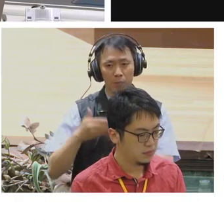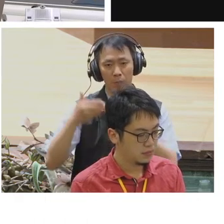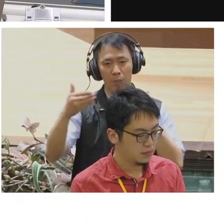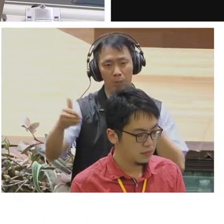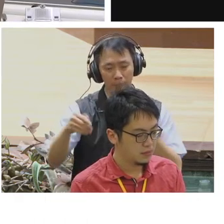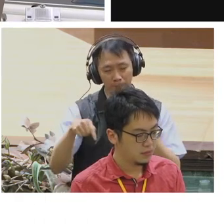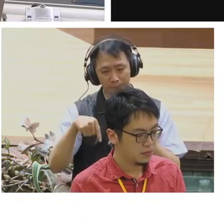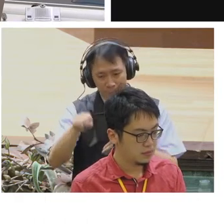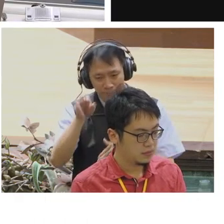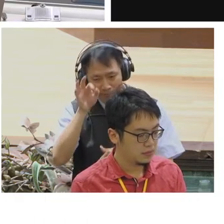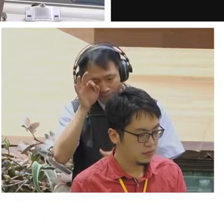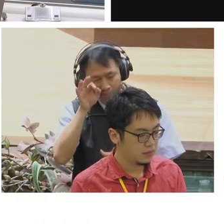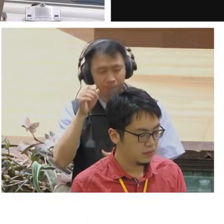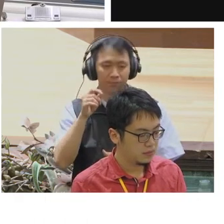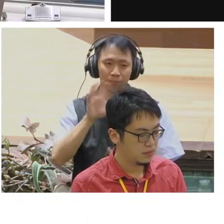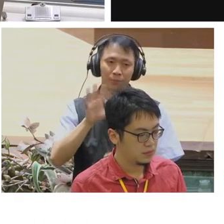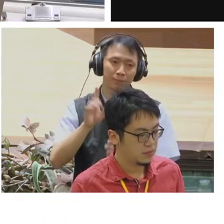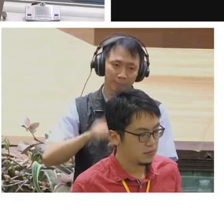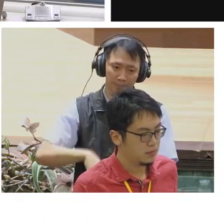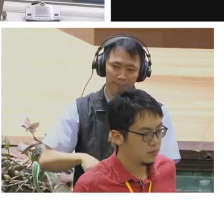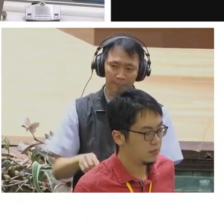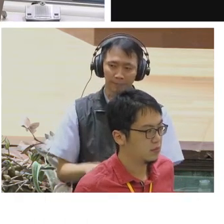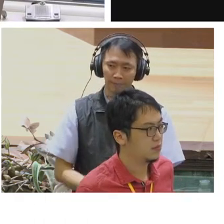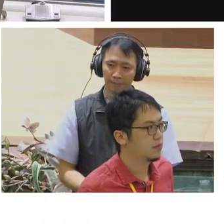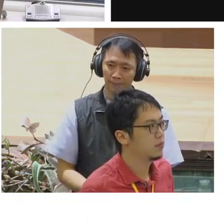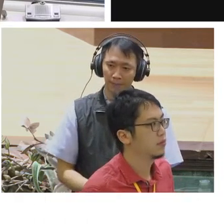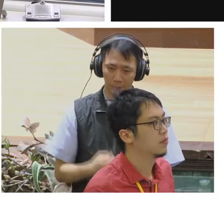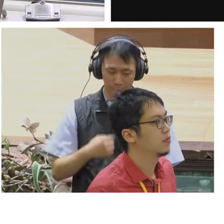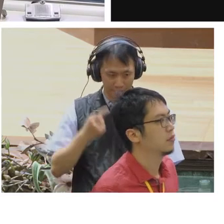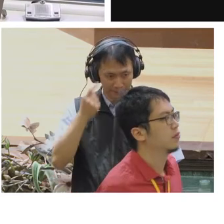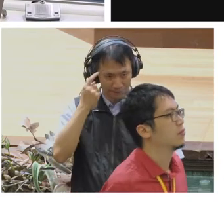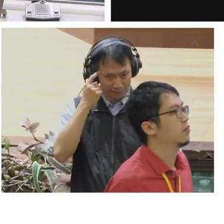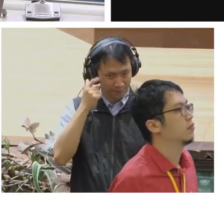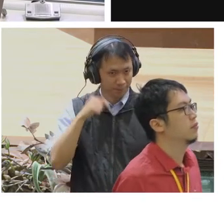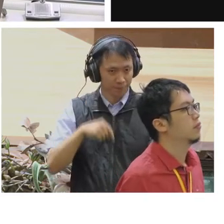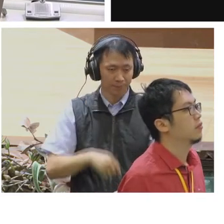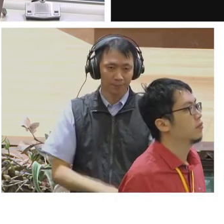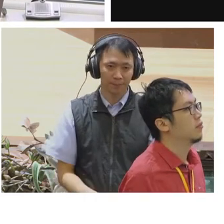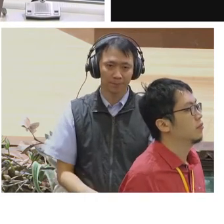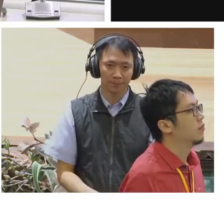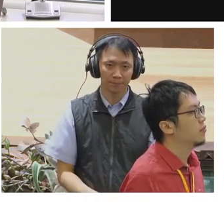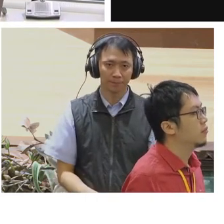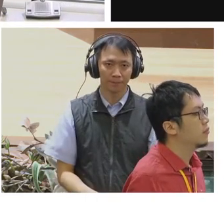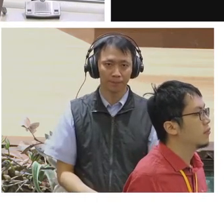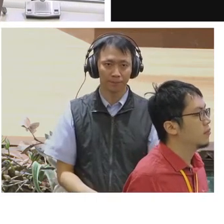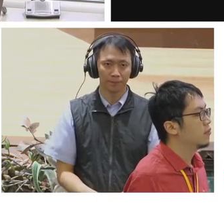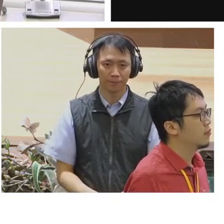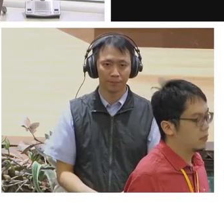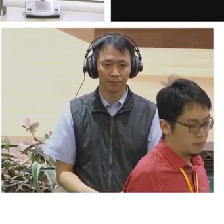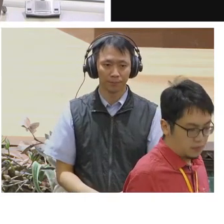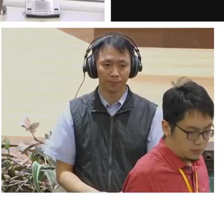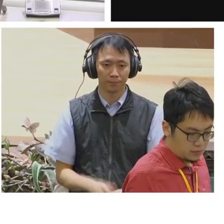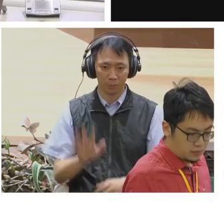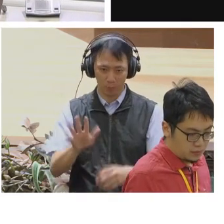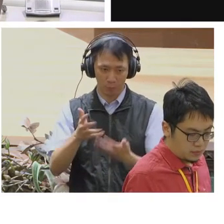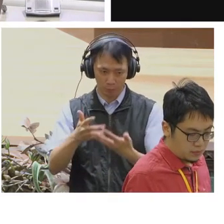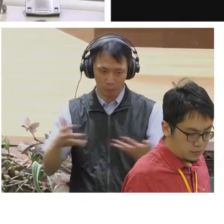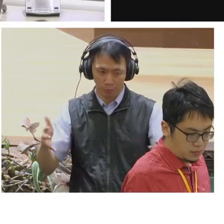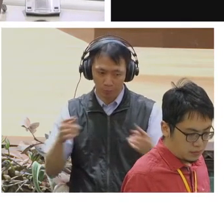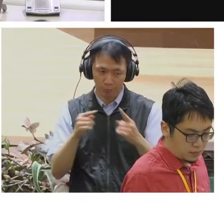I do believe there is more excitement, interest, passion,